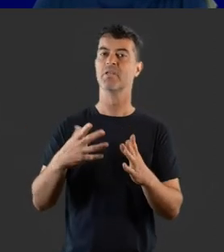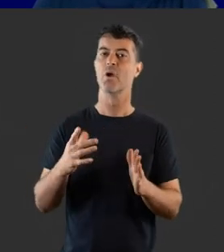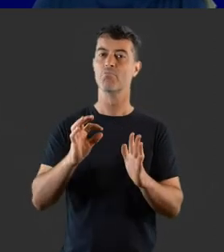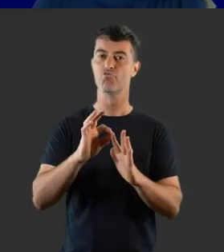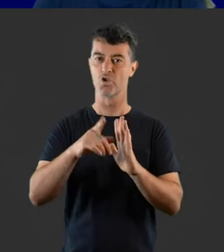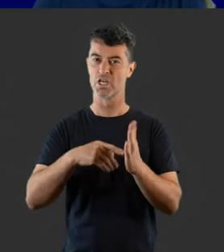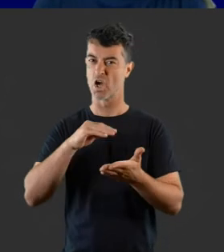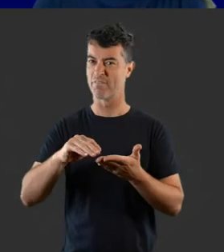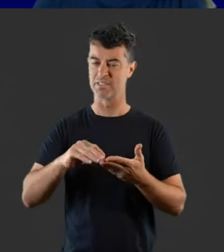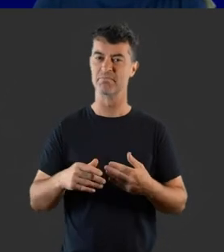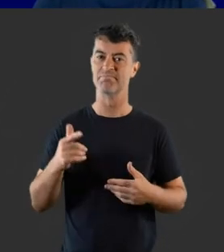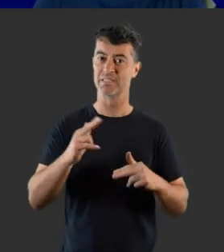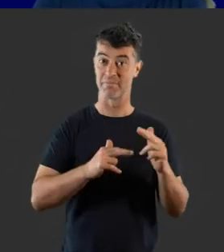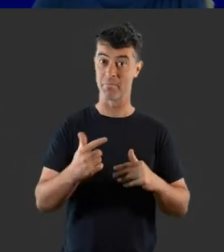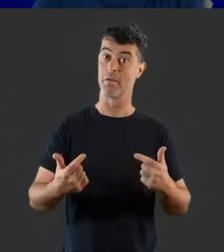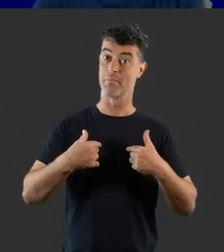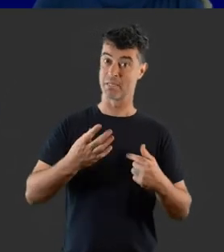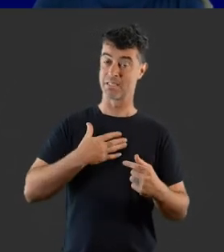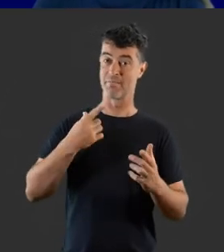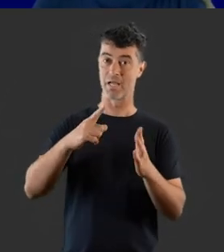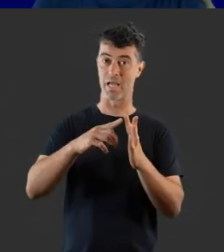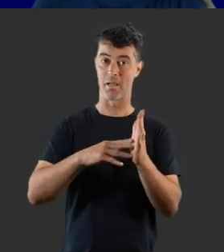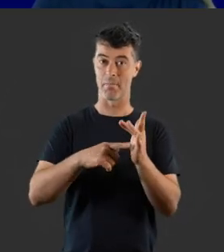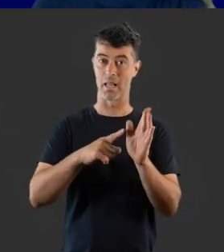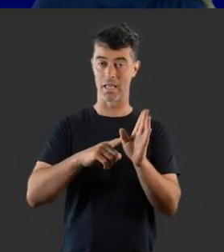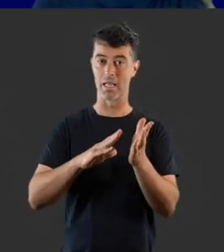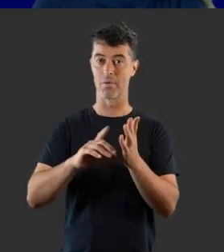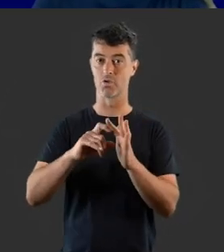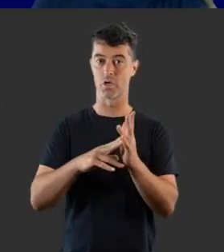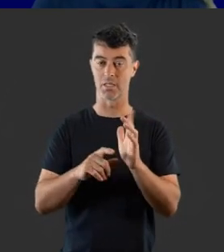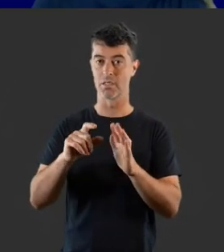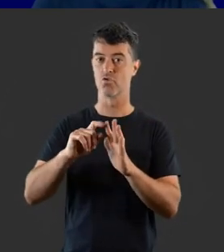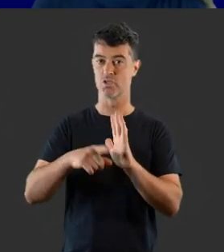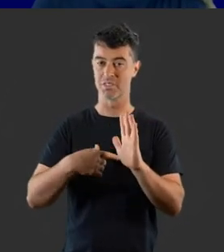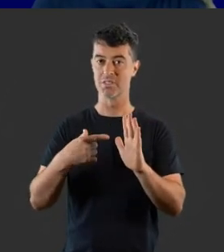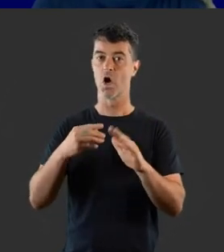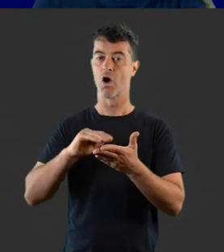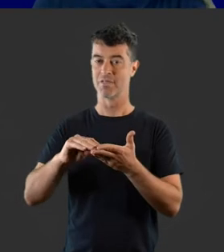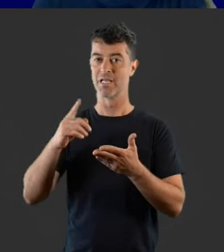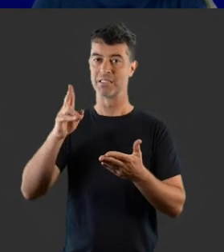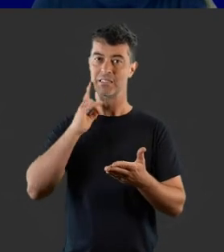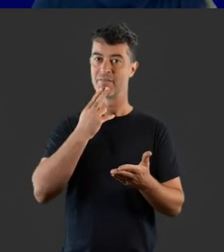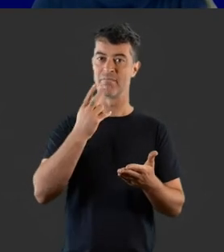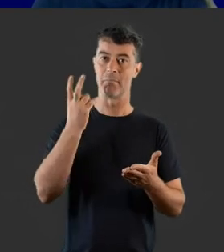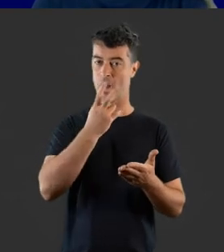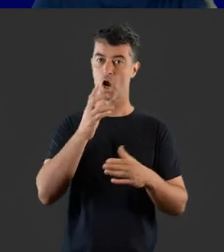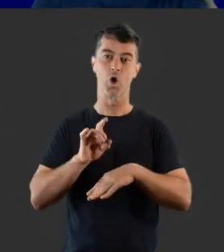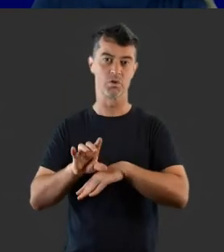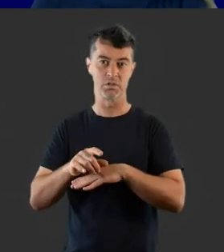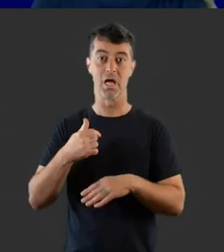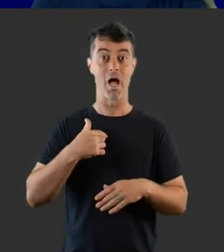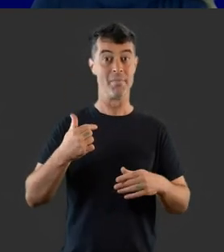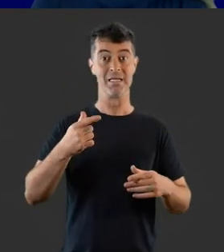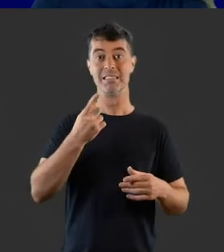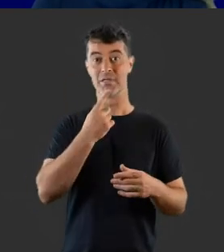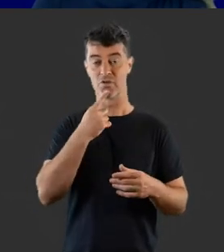Project Offices. It was developed by myself and Emily McDonald, Project Offices and Deaf Blind Consultants. I